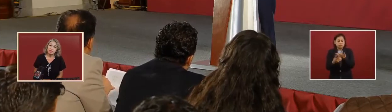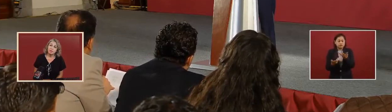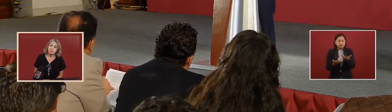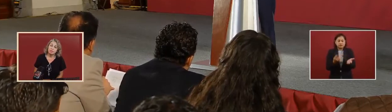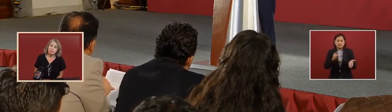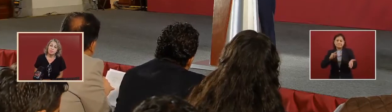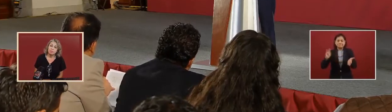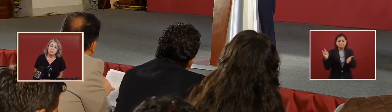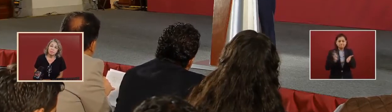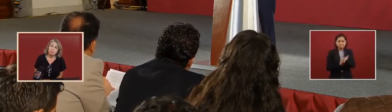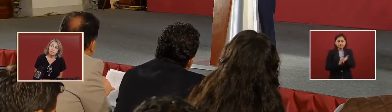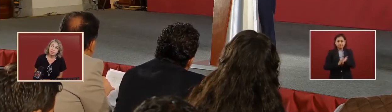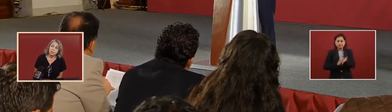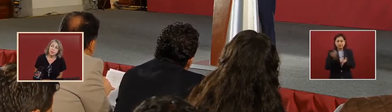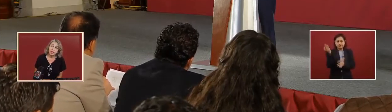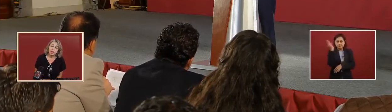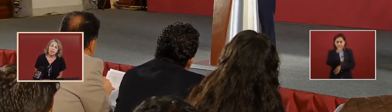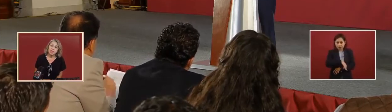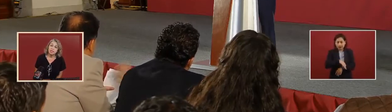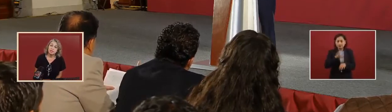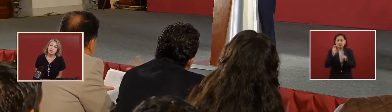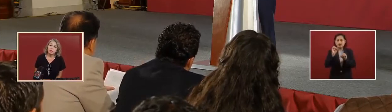lots of merchandise